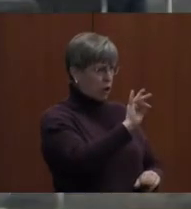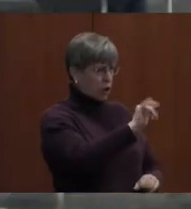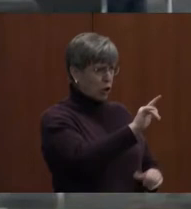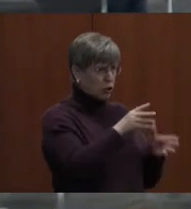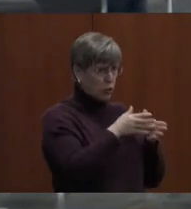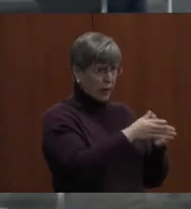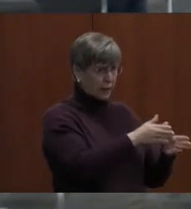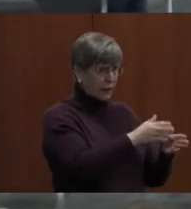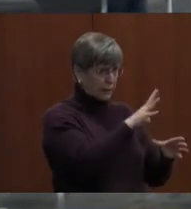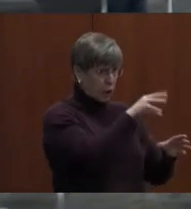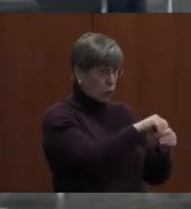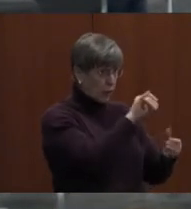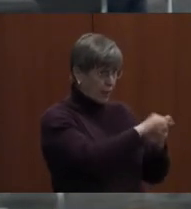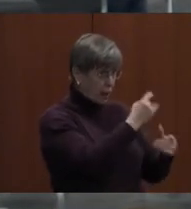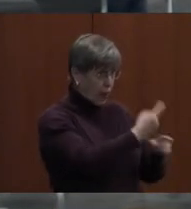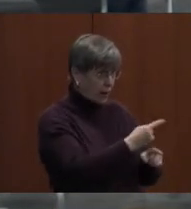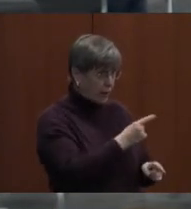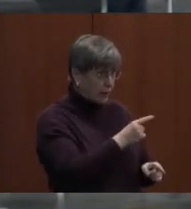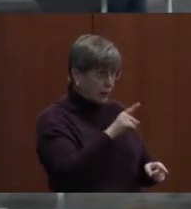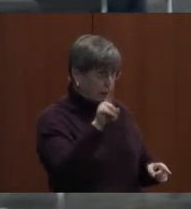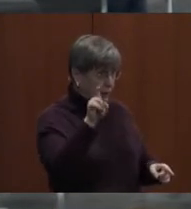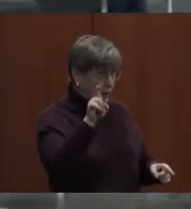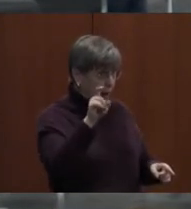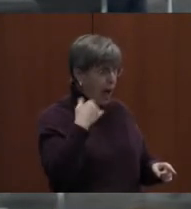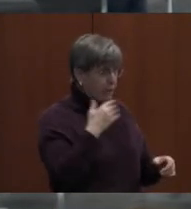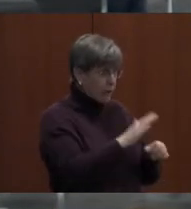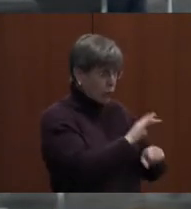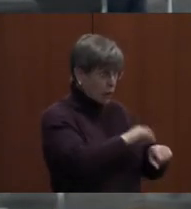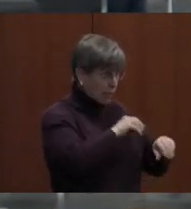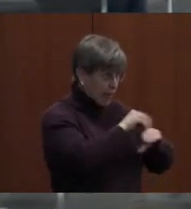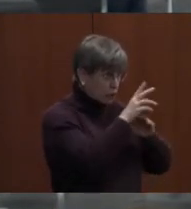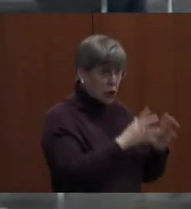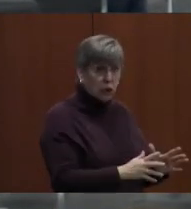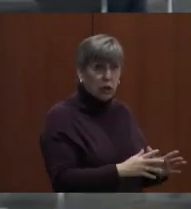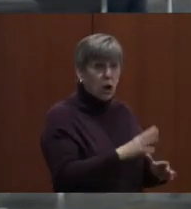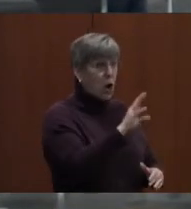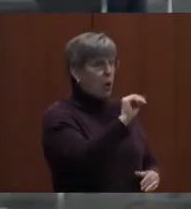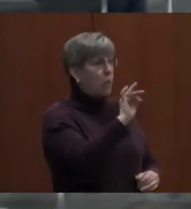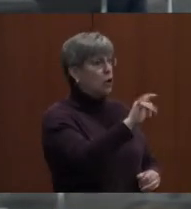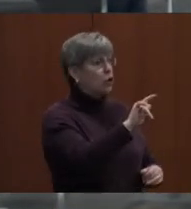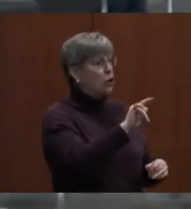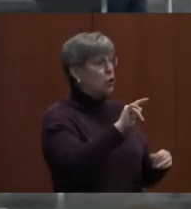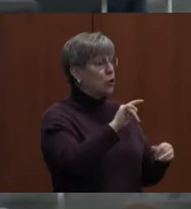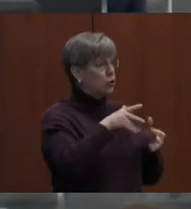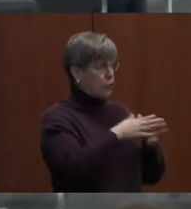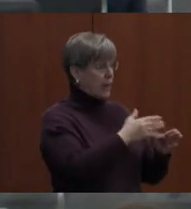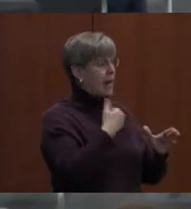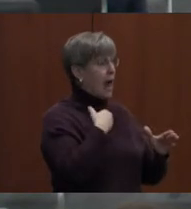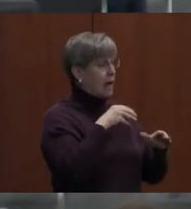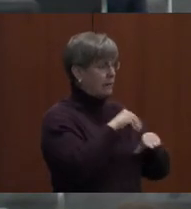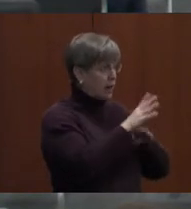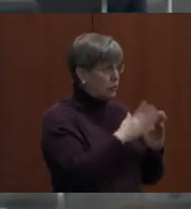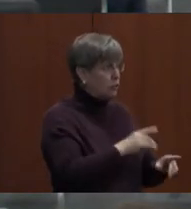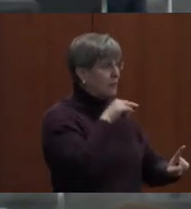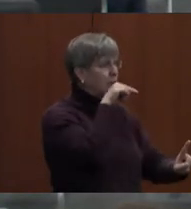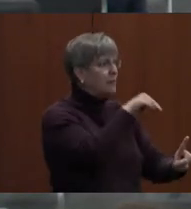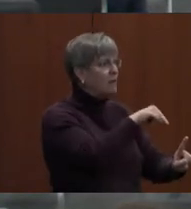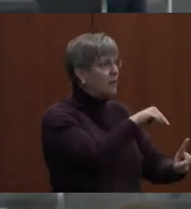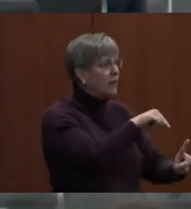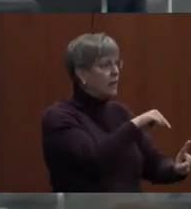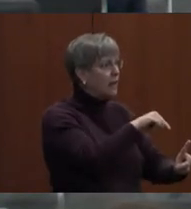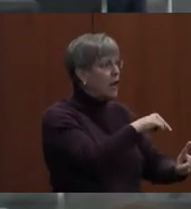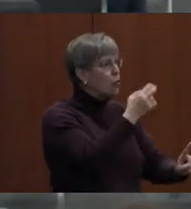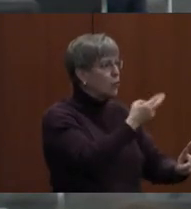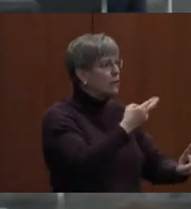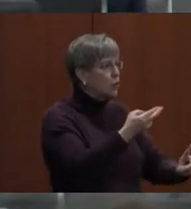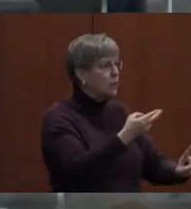included in that, correct? Having a full time? Marshall Street has counselors, but more specifically, you know,